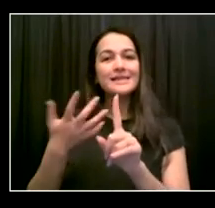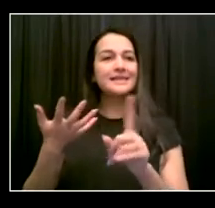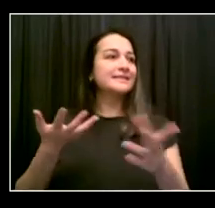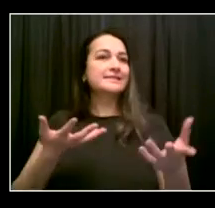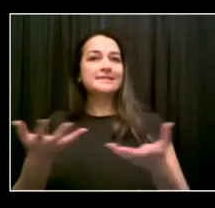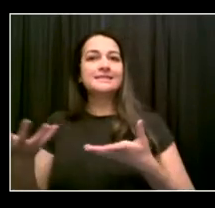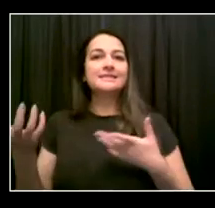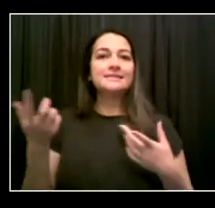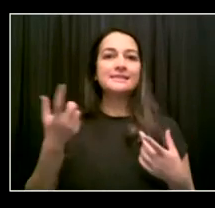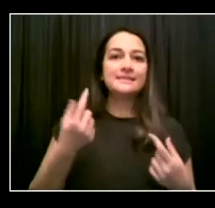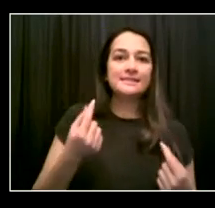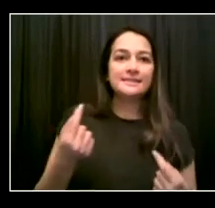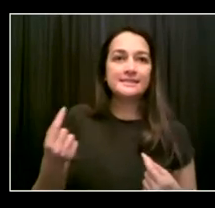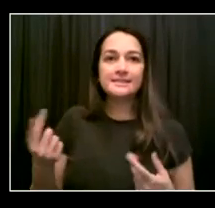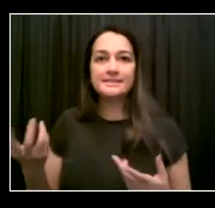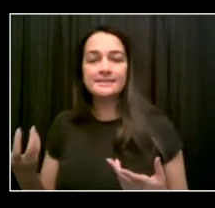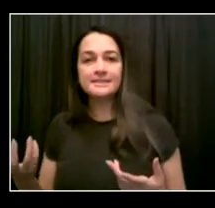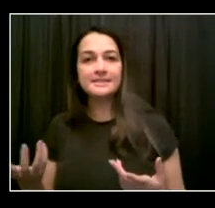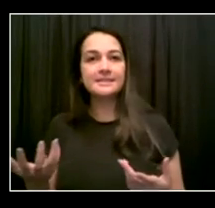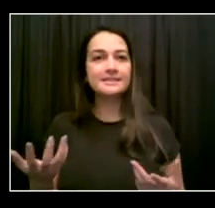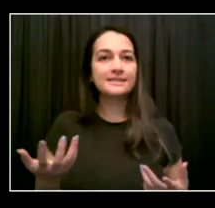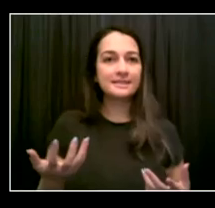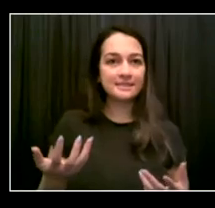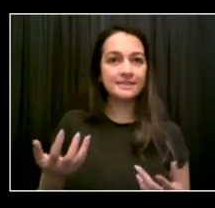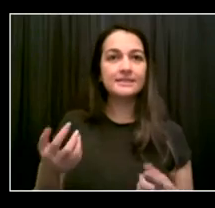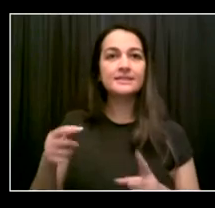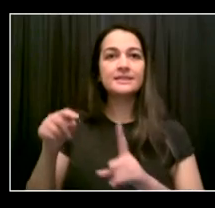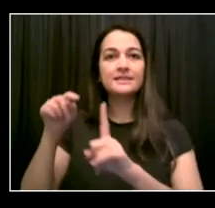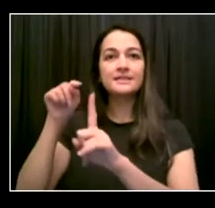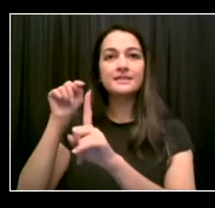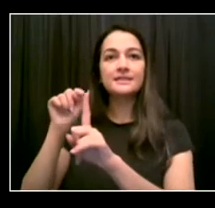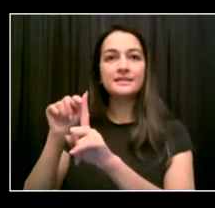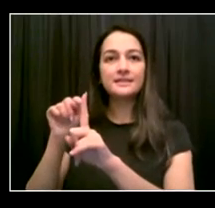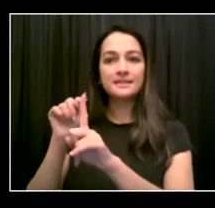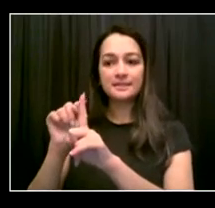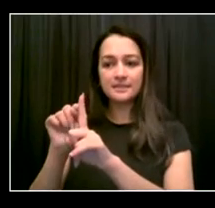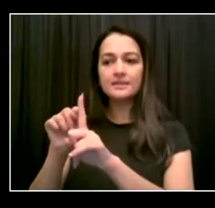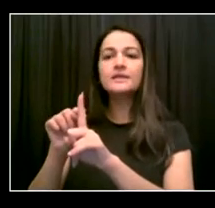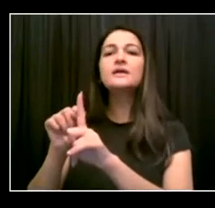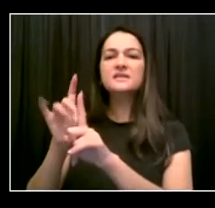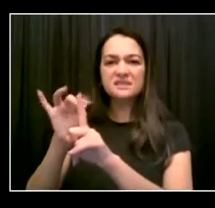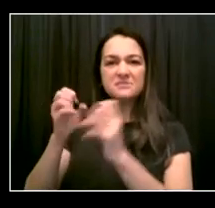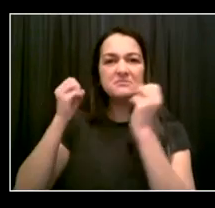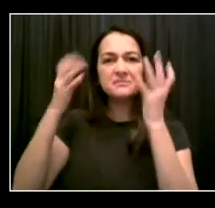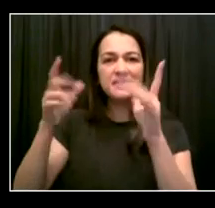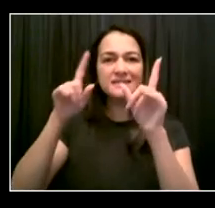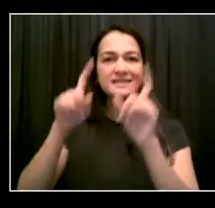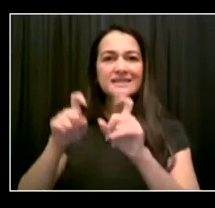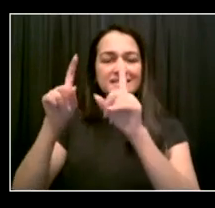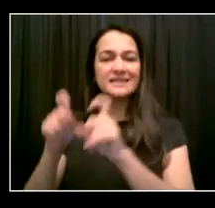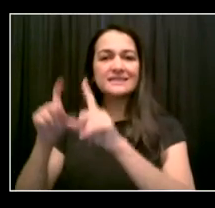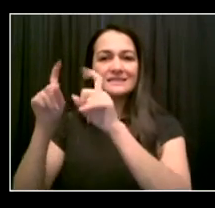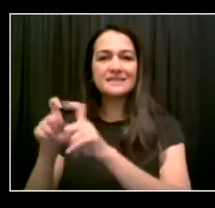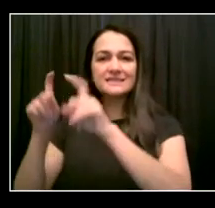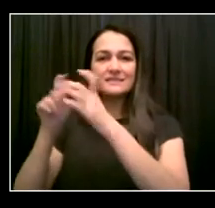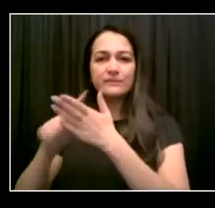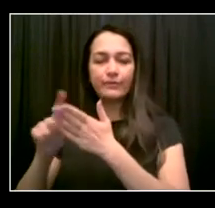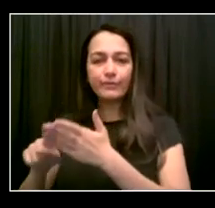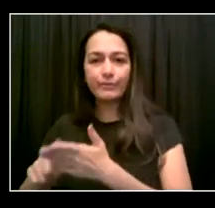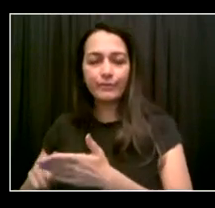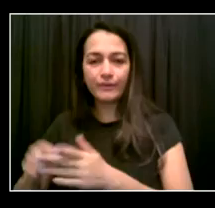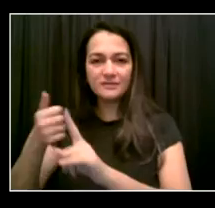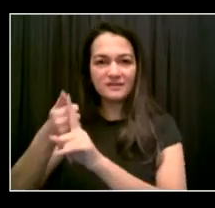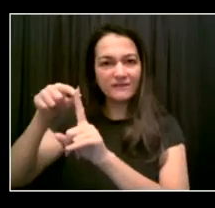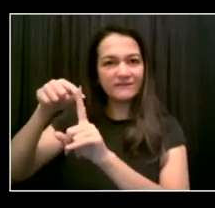had to be vaccinated. She understood that being vaccinated was the only chance that